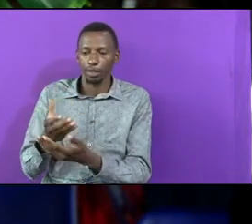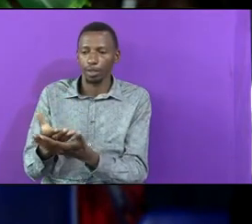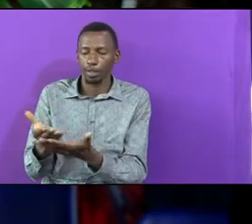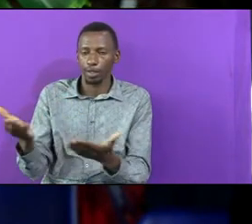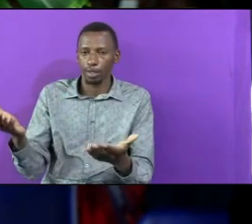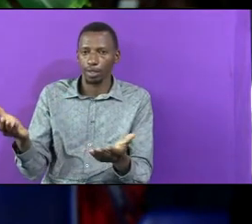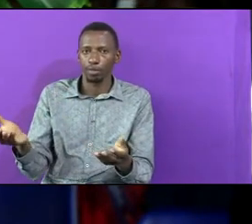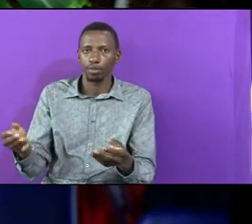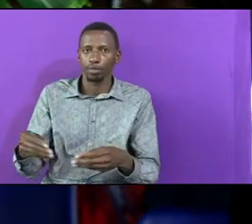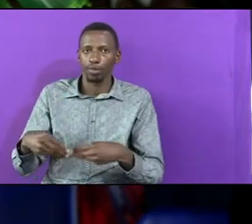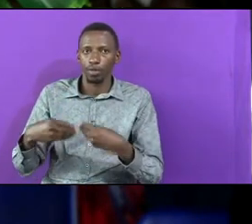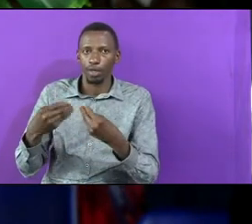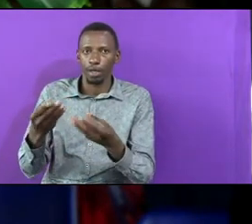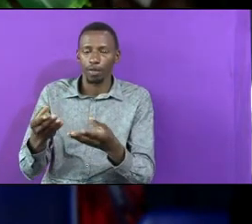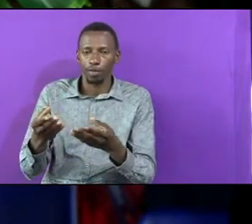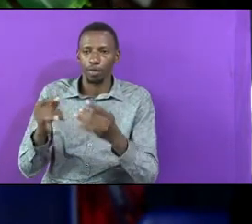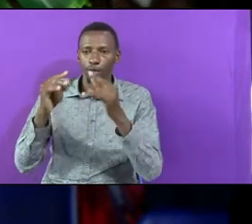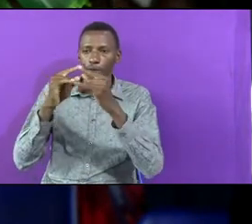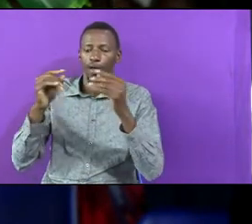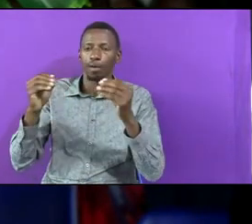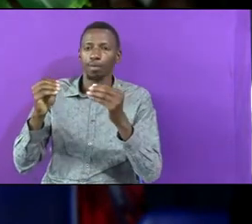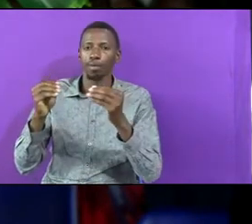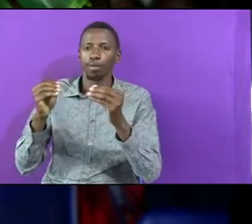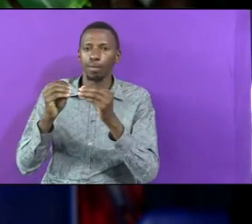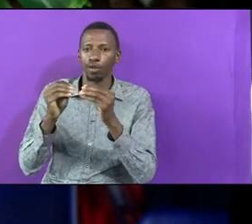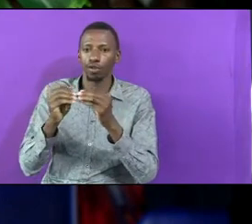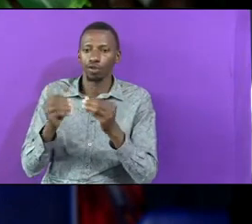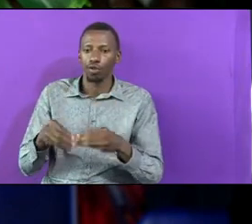Gave Camp Offering Of 1.7 Million